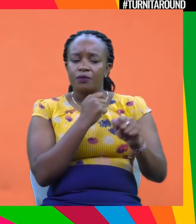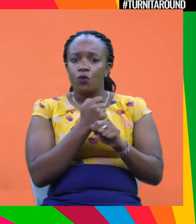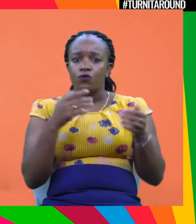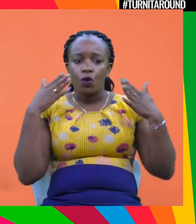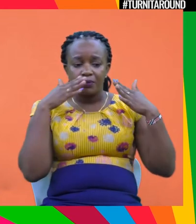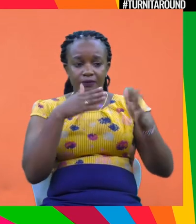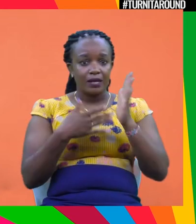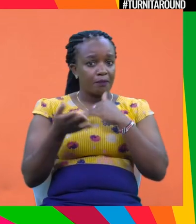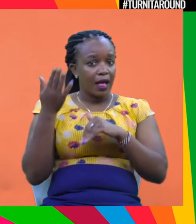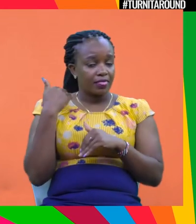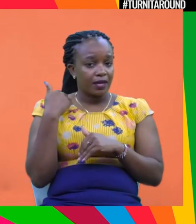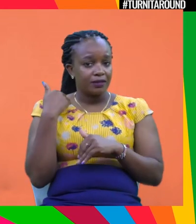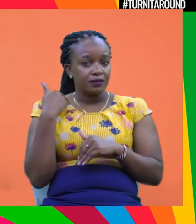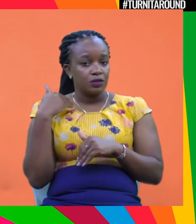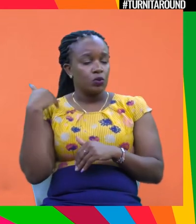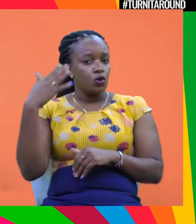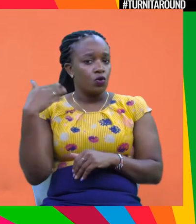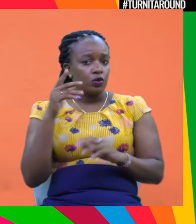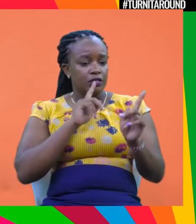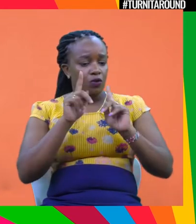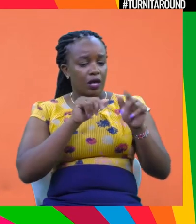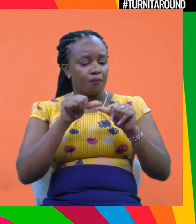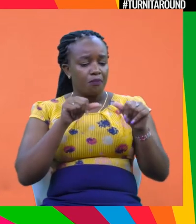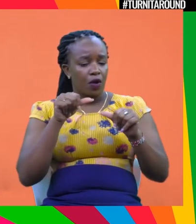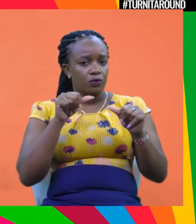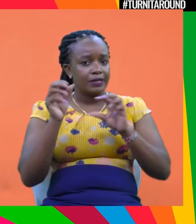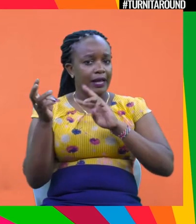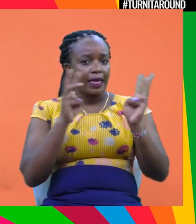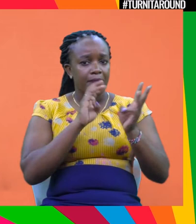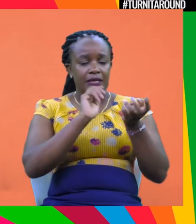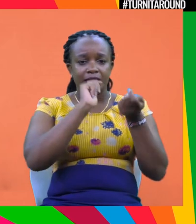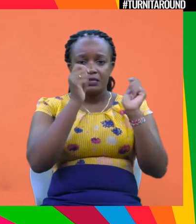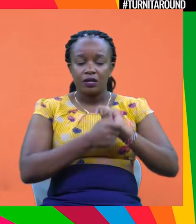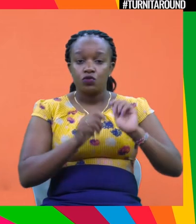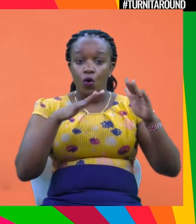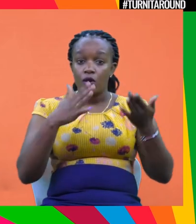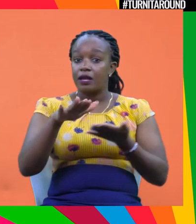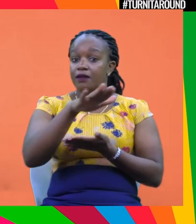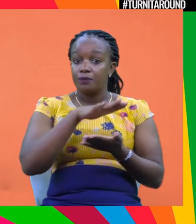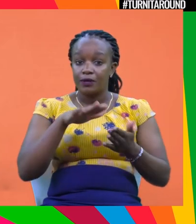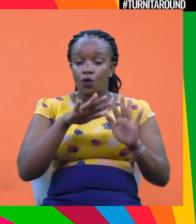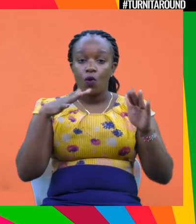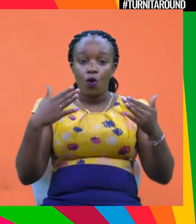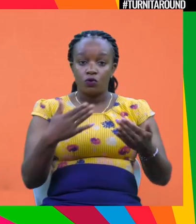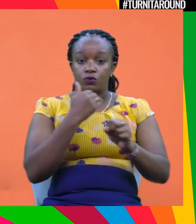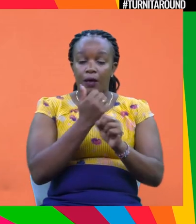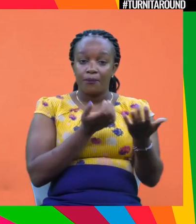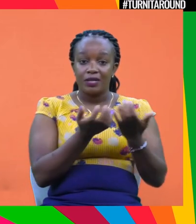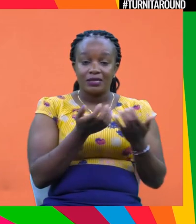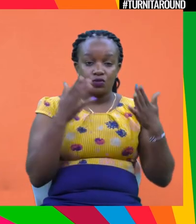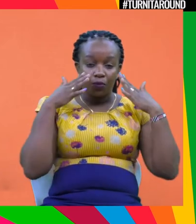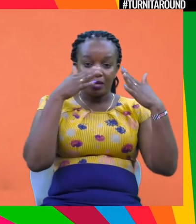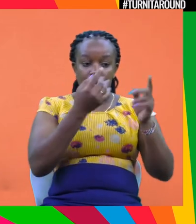You know, back then, we usually we don't talk about climate change or environment when making a commitment, a business commitment.